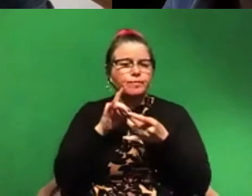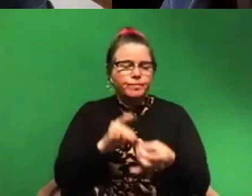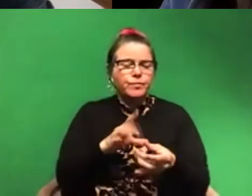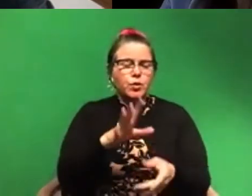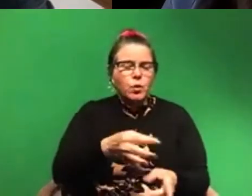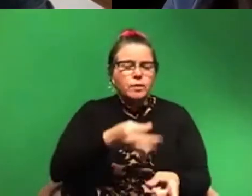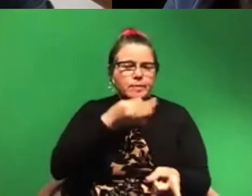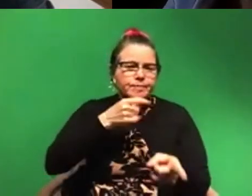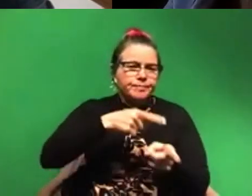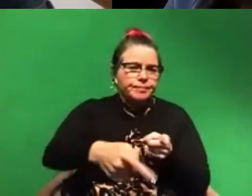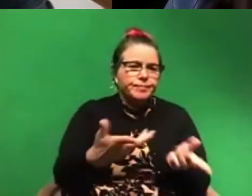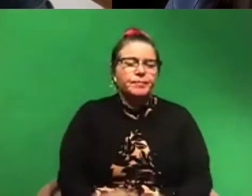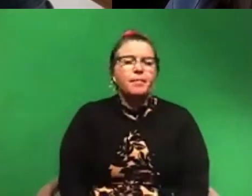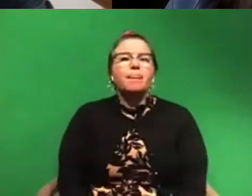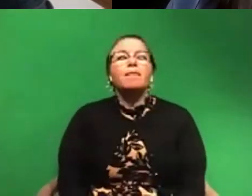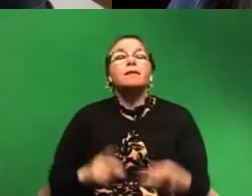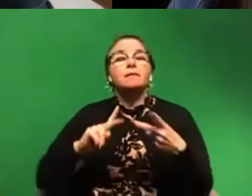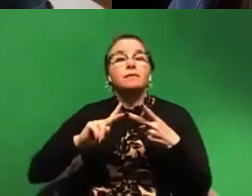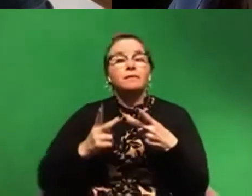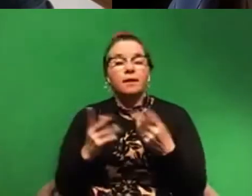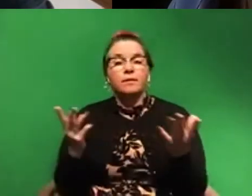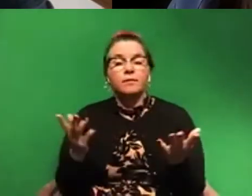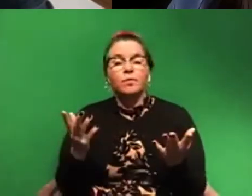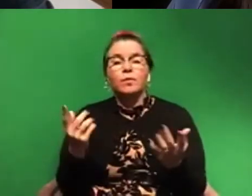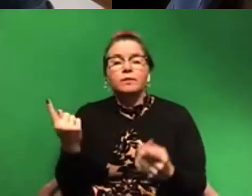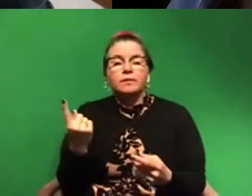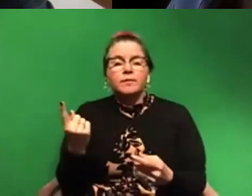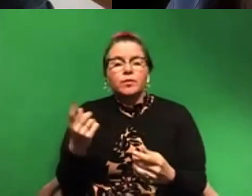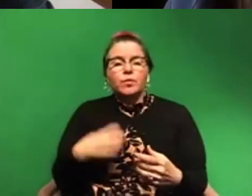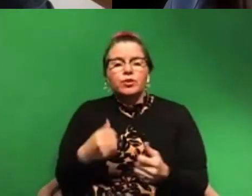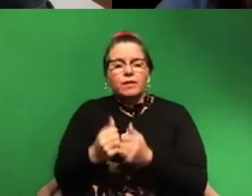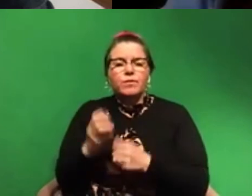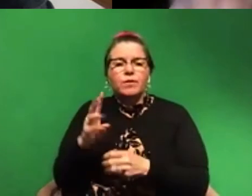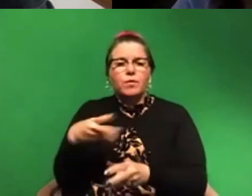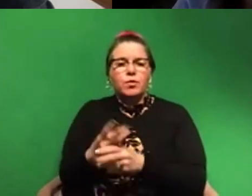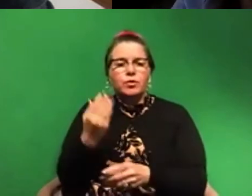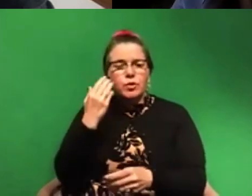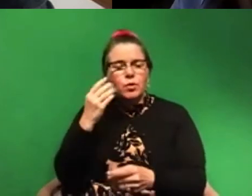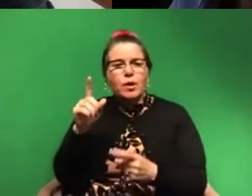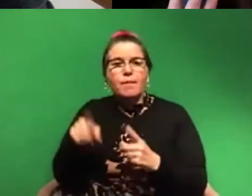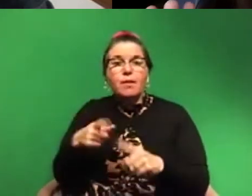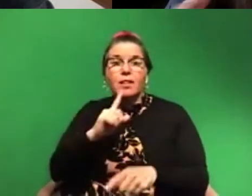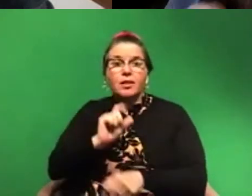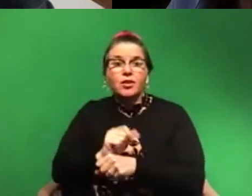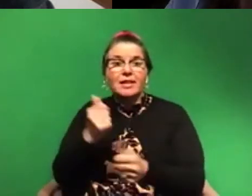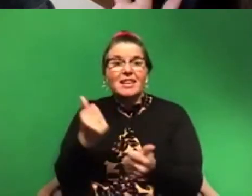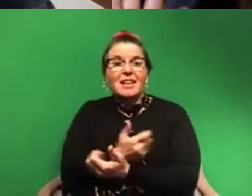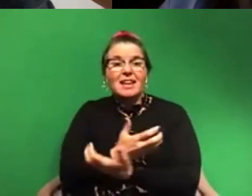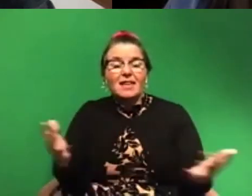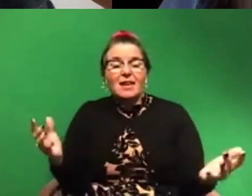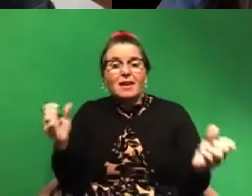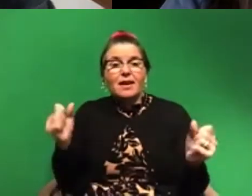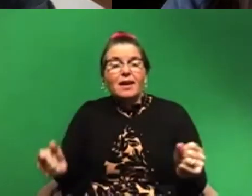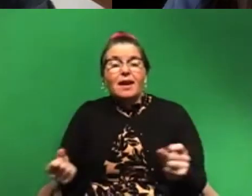area of expertise? And then the second question is, what is something that you wish everybody in the world knew about literally anything? It can be as silly or